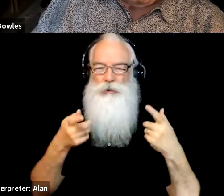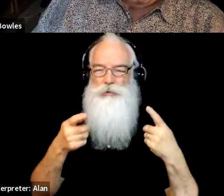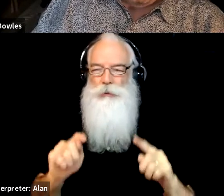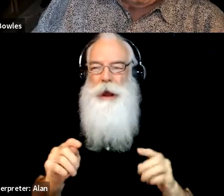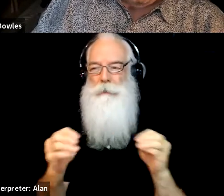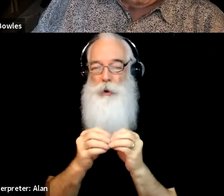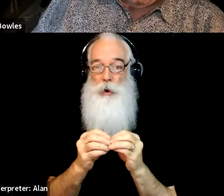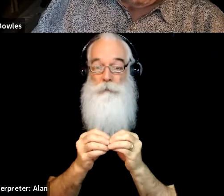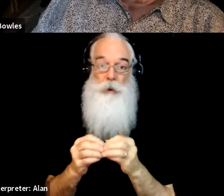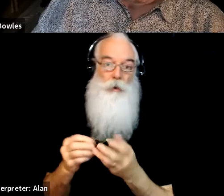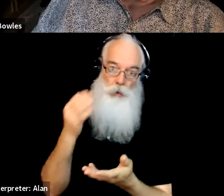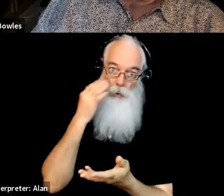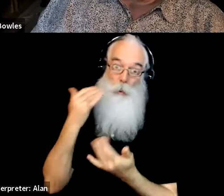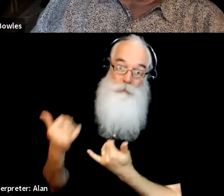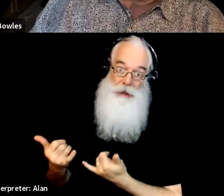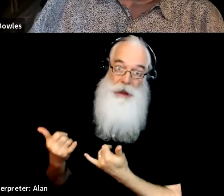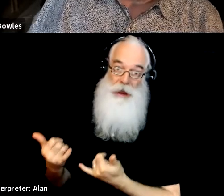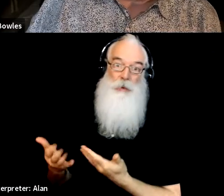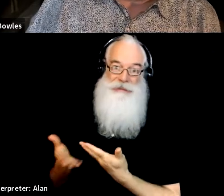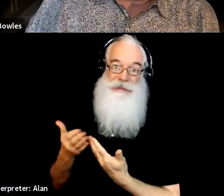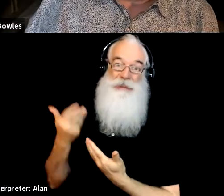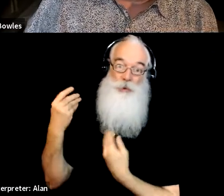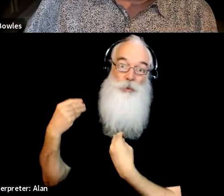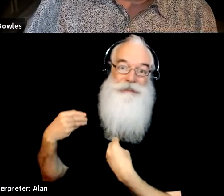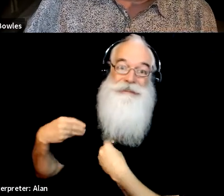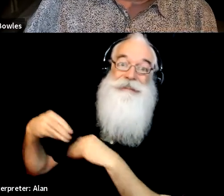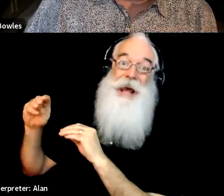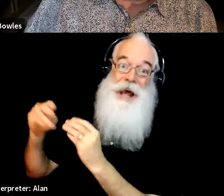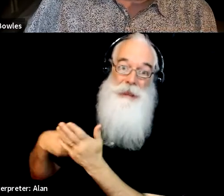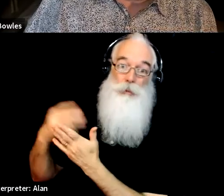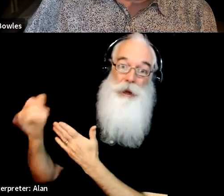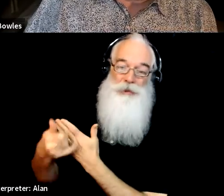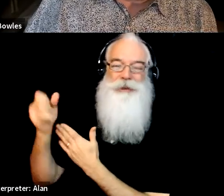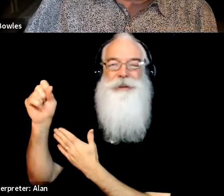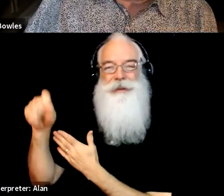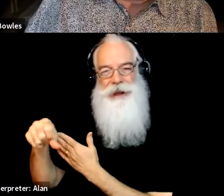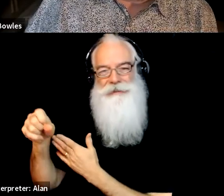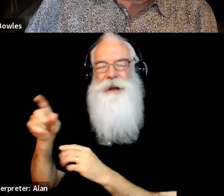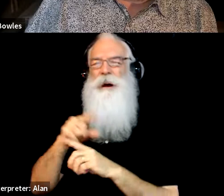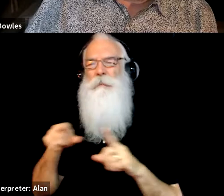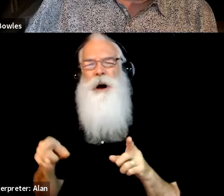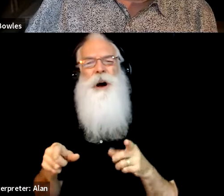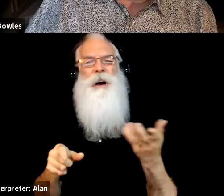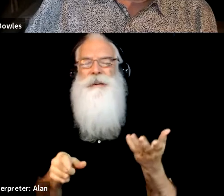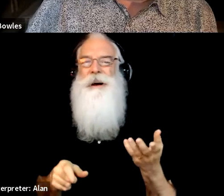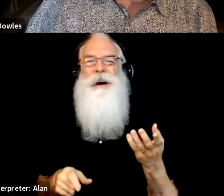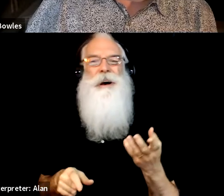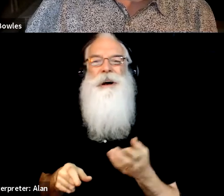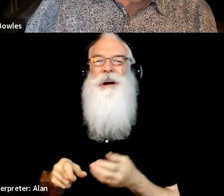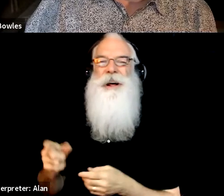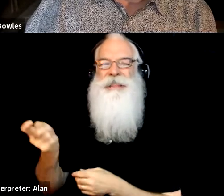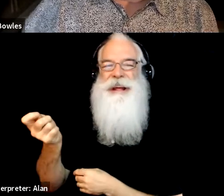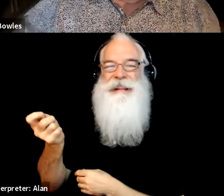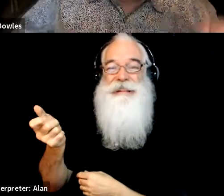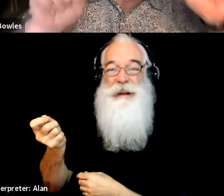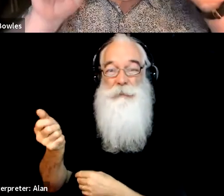projects sold now, and that's great, um, but I would love to see that's a fraction of that same attention that they put on some of those other